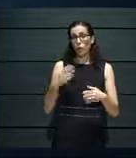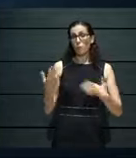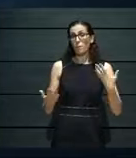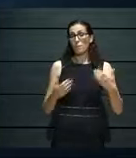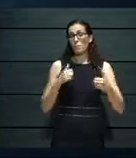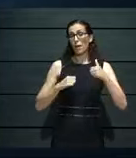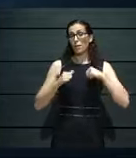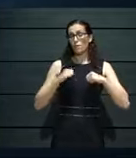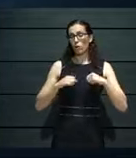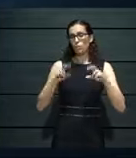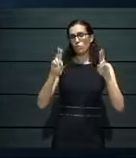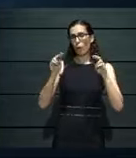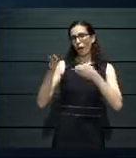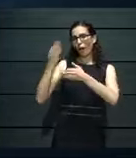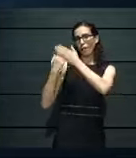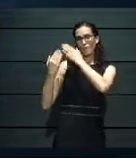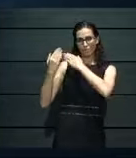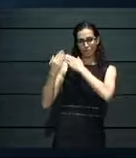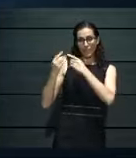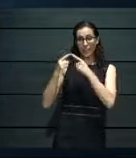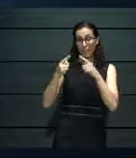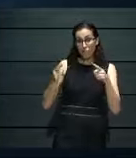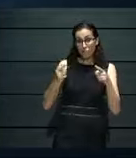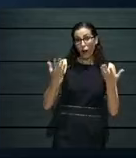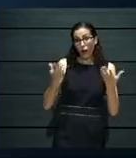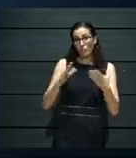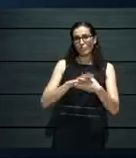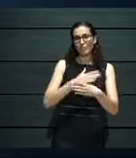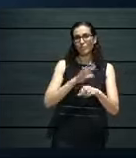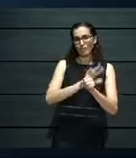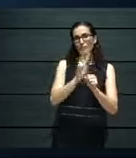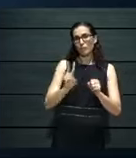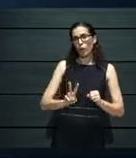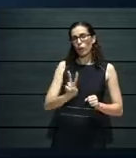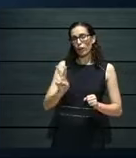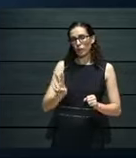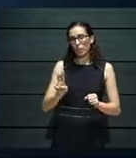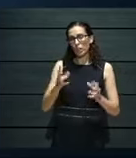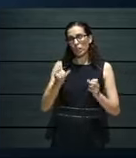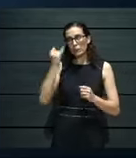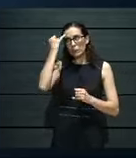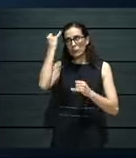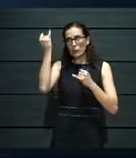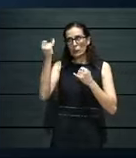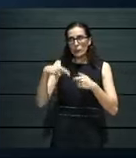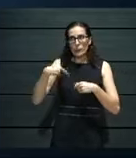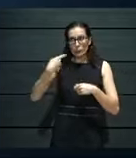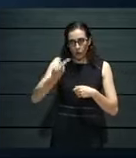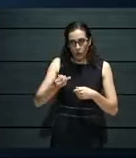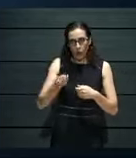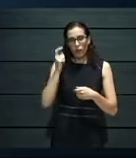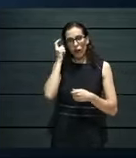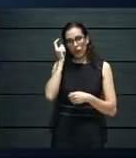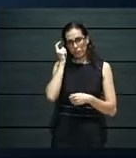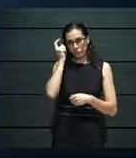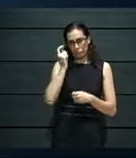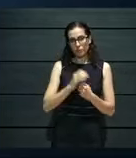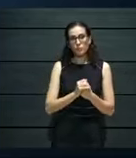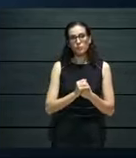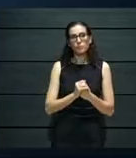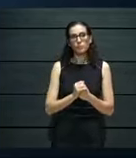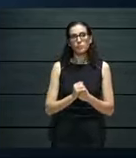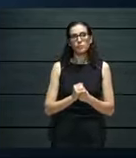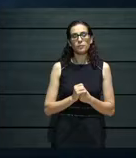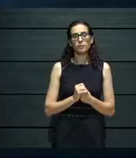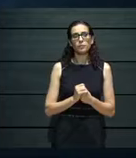traditional manner. However, due to the pandemic, we had to come up with different ways of doing this. So, in terms